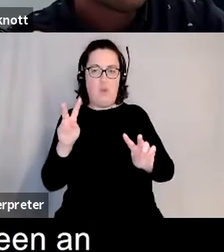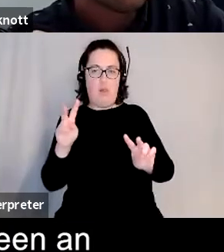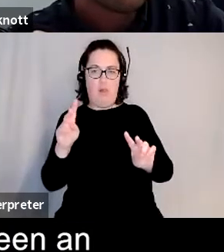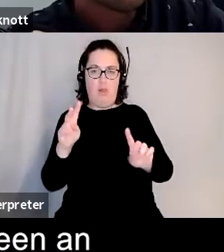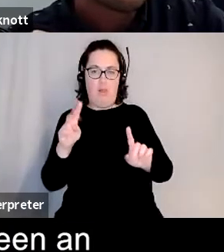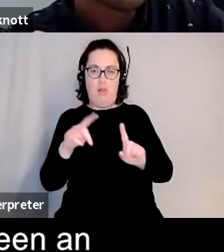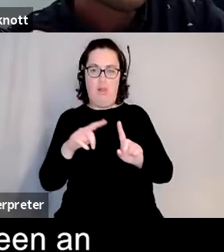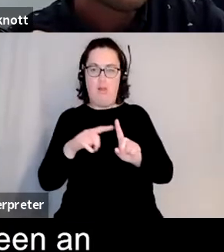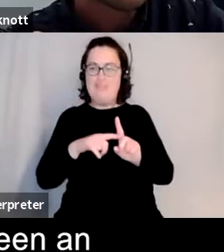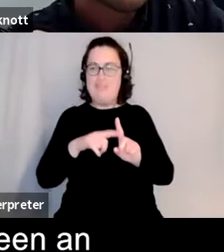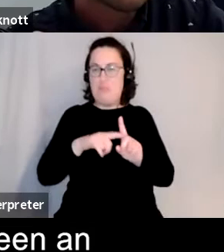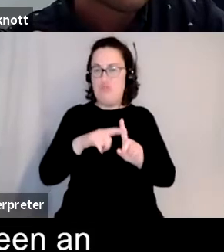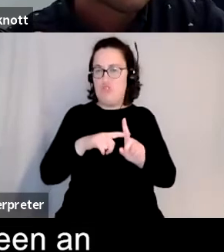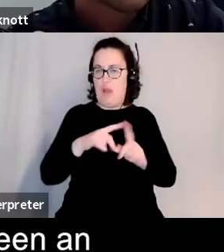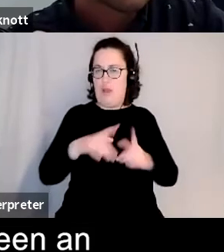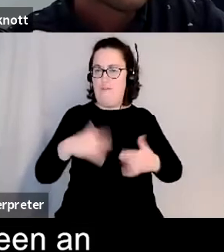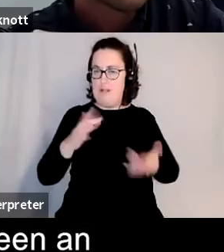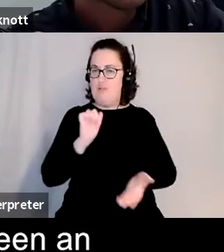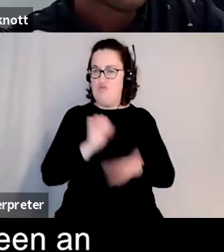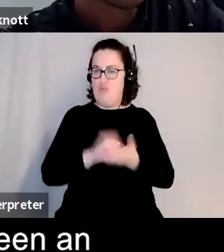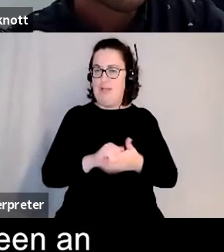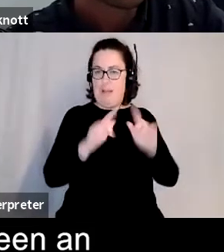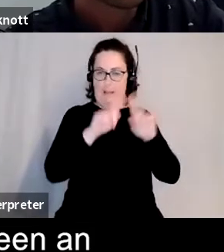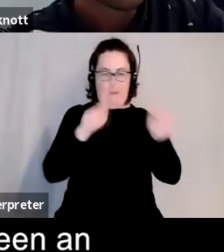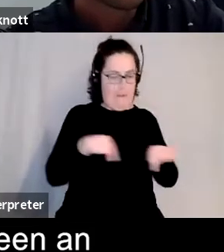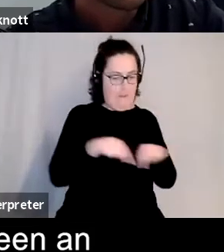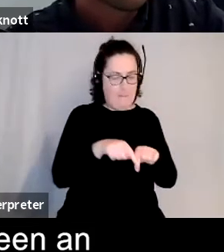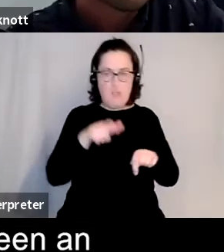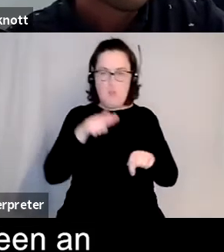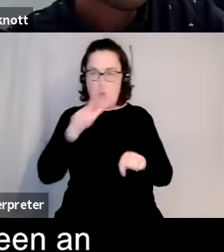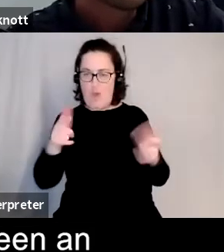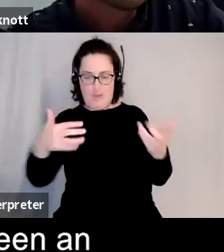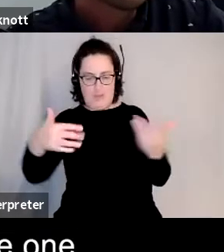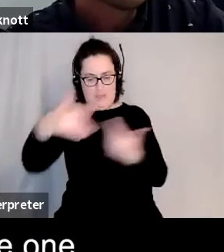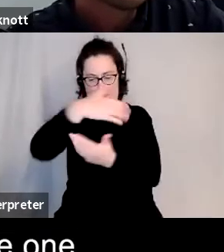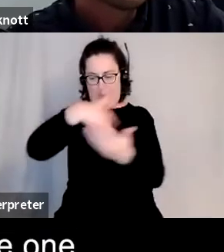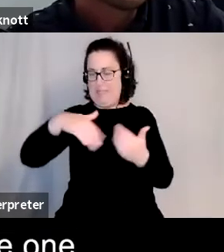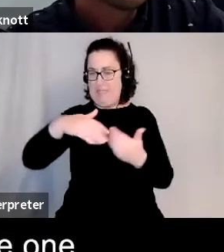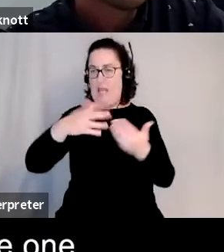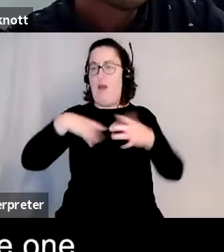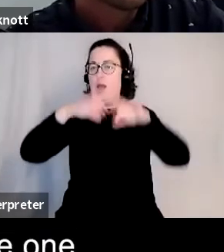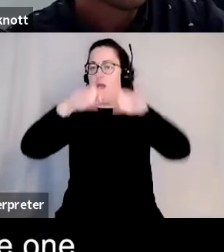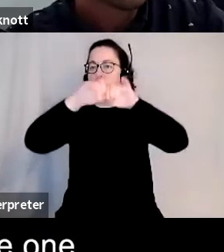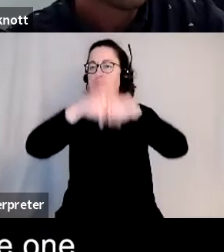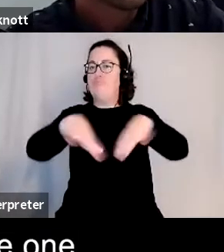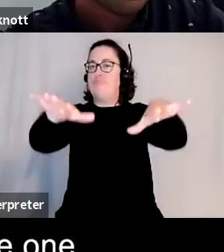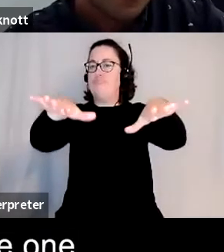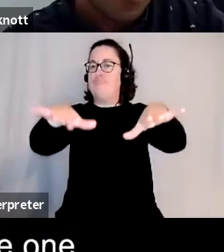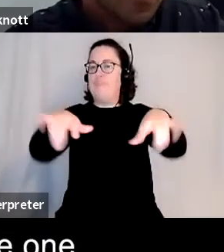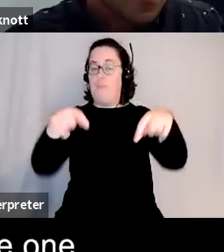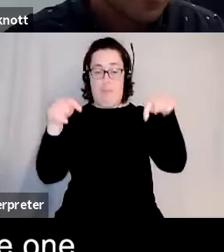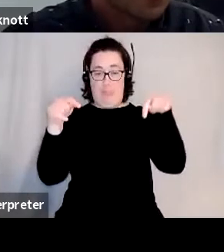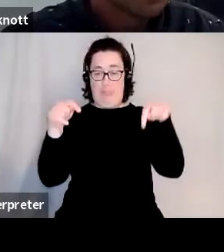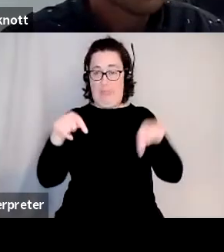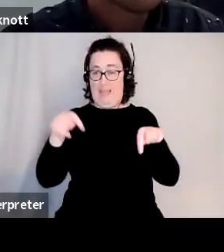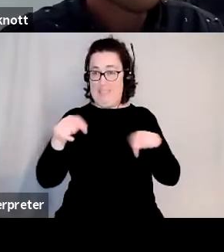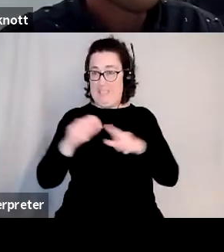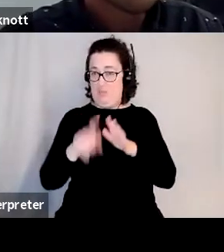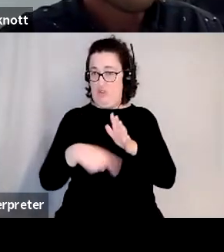you know between an image and words and then i let it go and this particular project was a strange one because